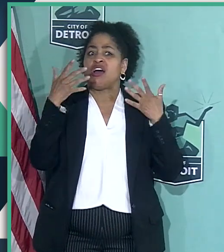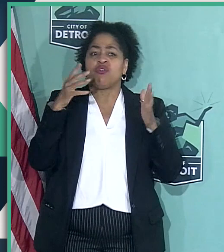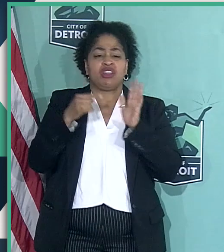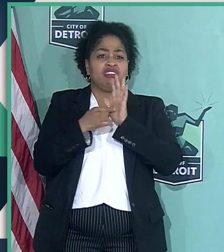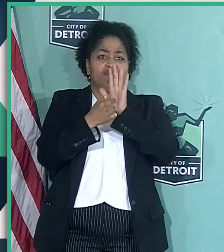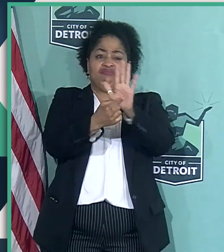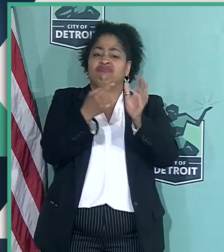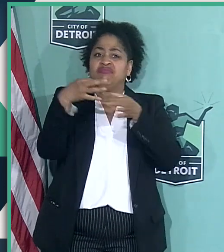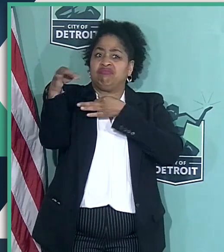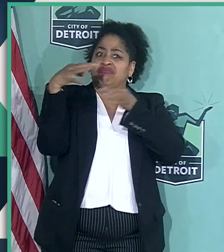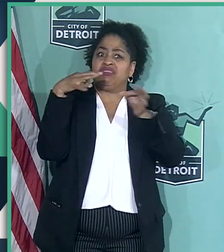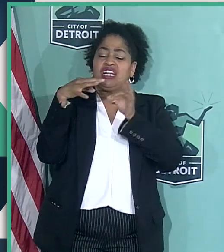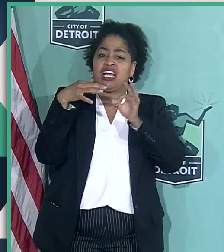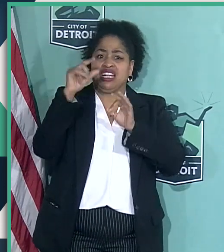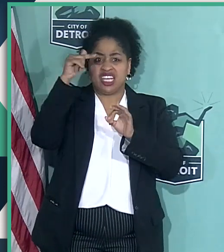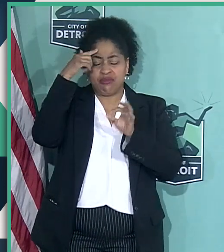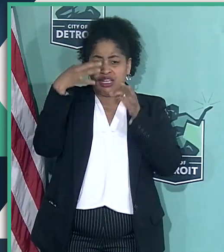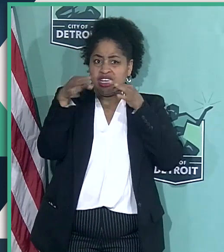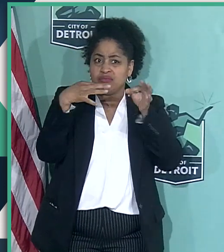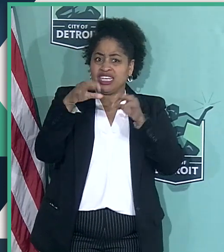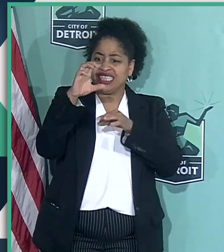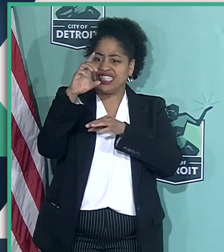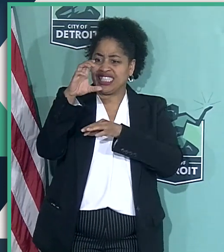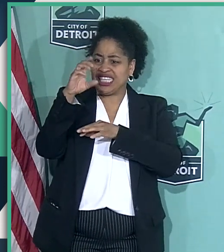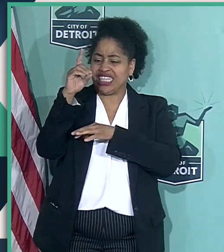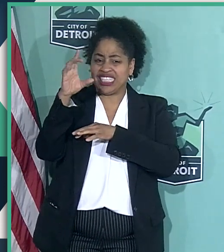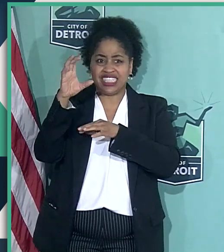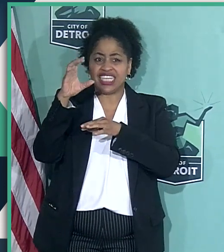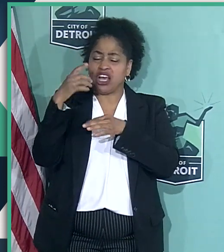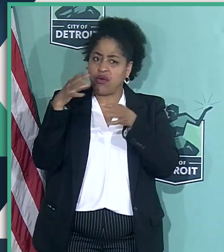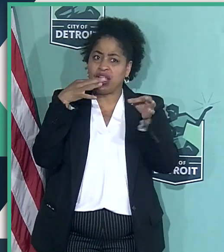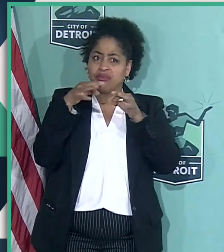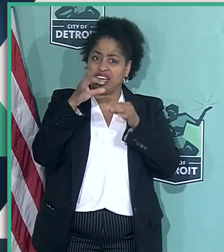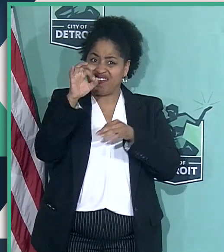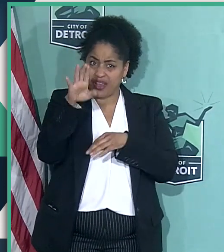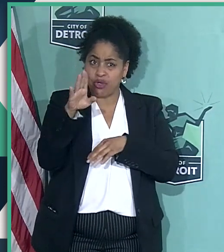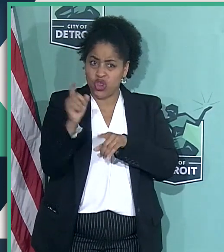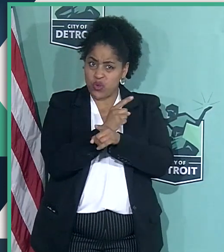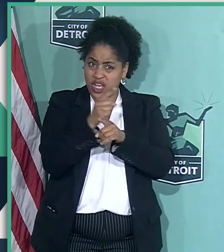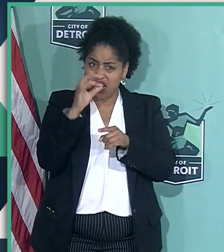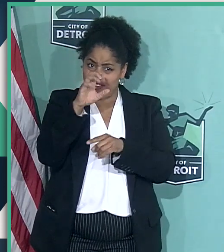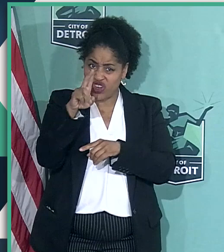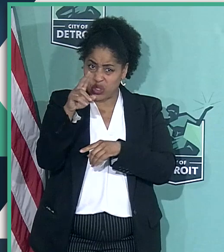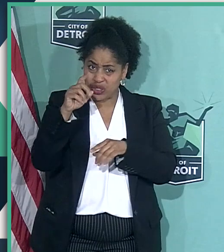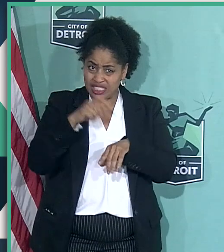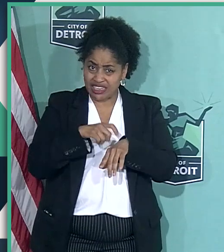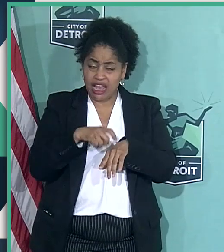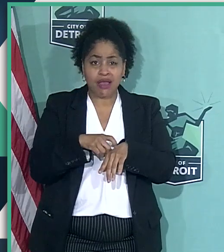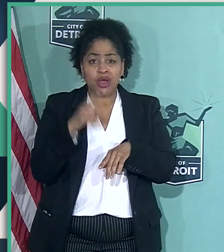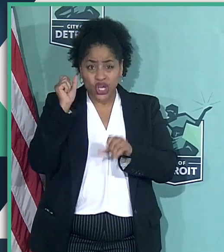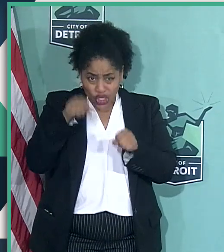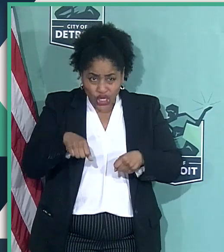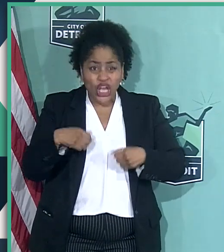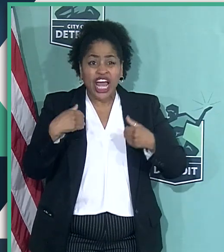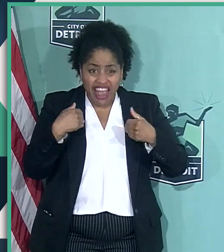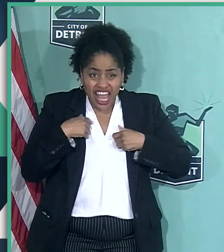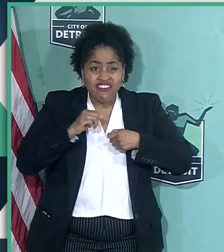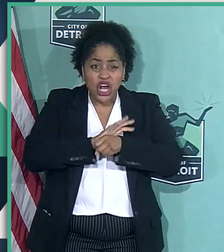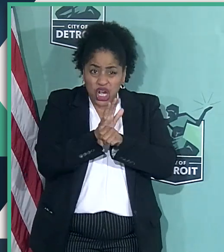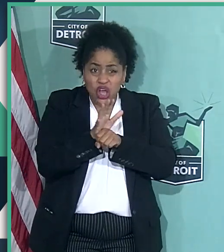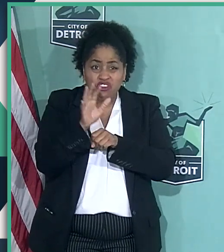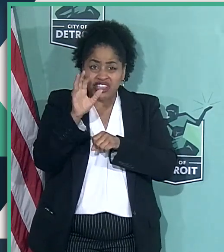indicated that when December through February comes up in the regular flu season, we could have a COVID-19 spike